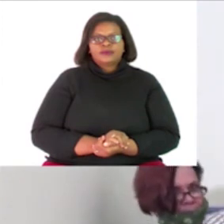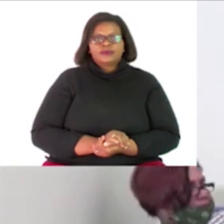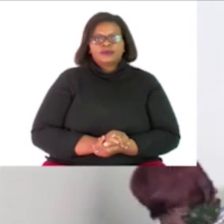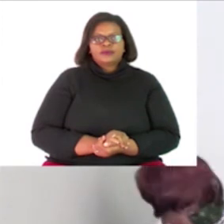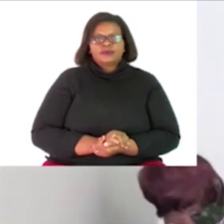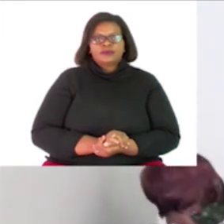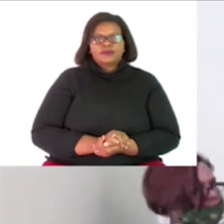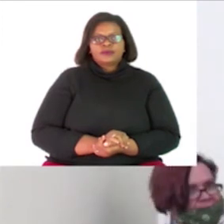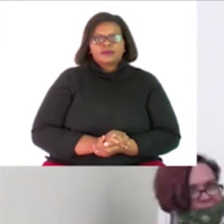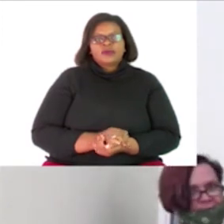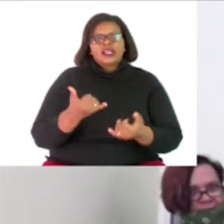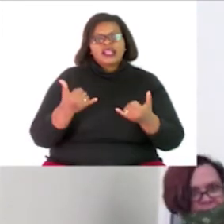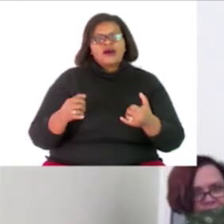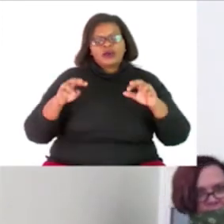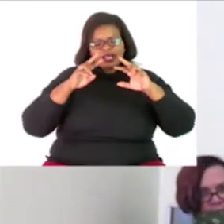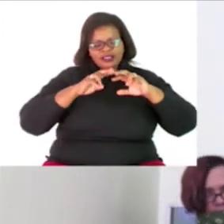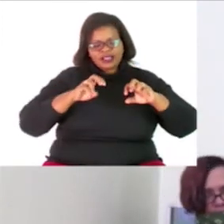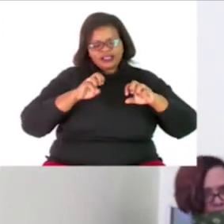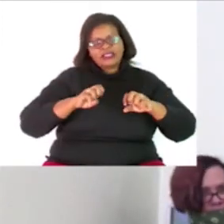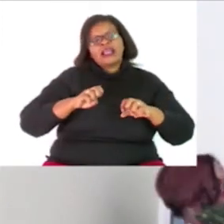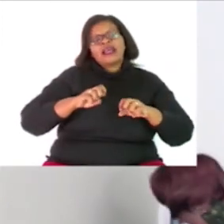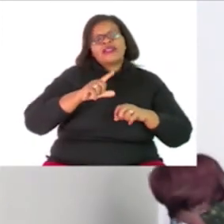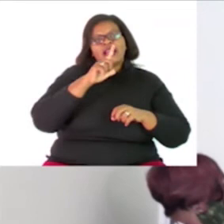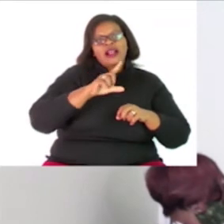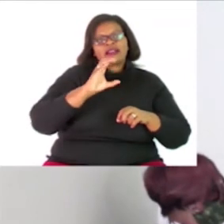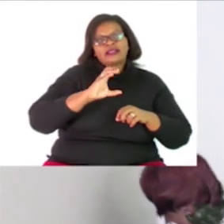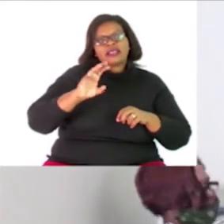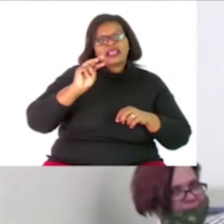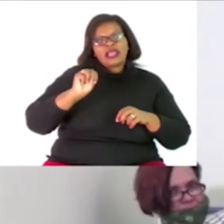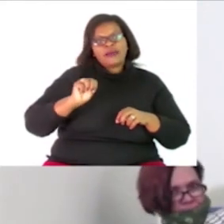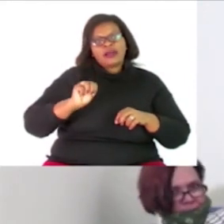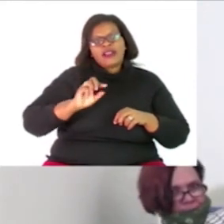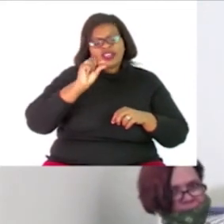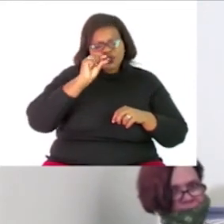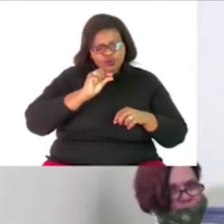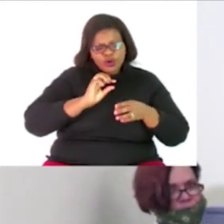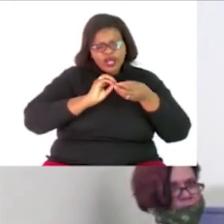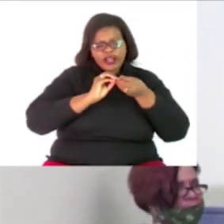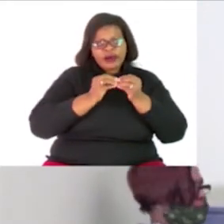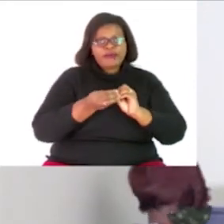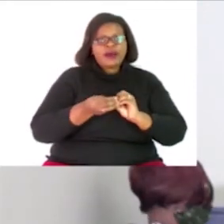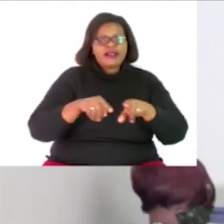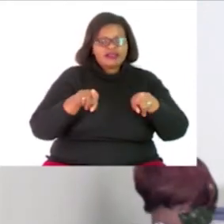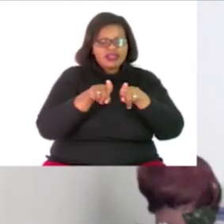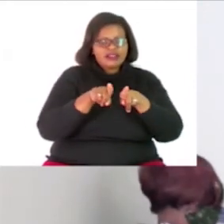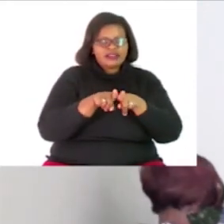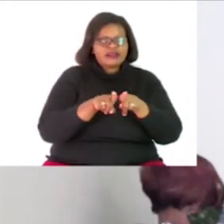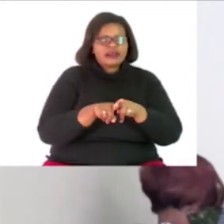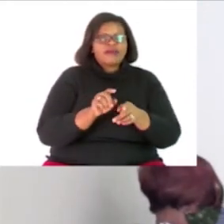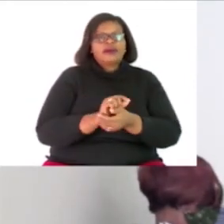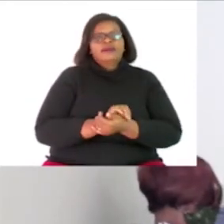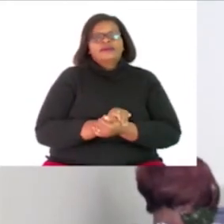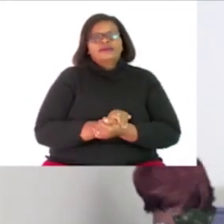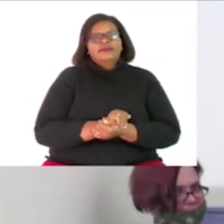now we have to find the LCM LCM L is for lowest so we